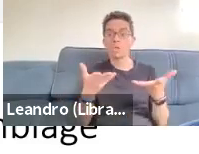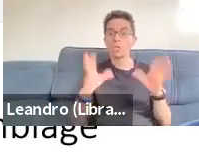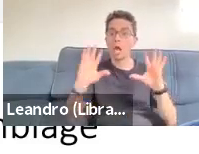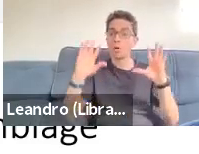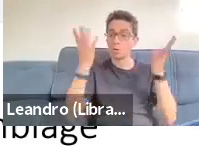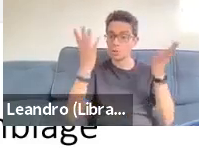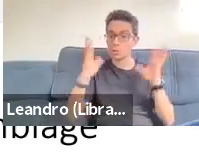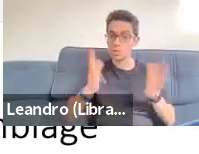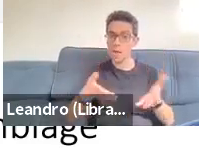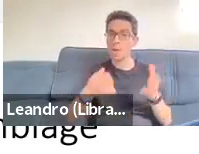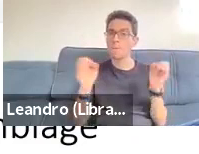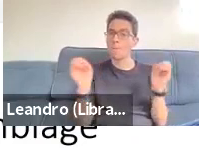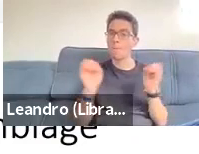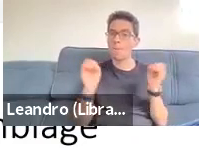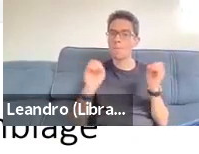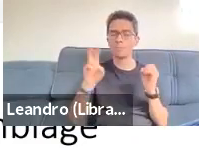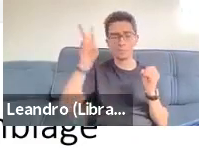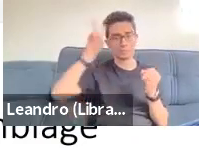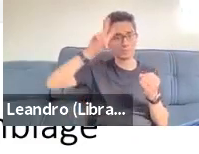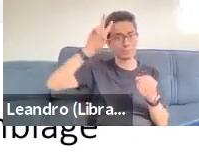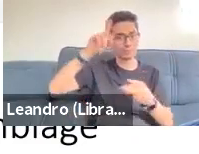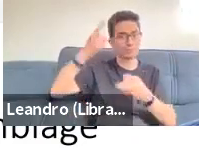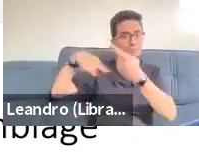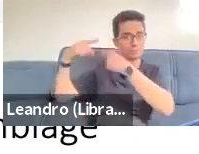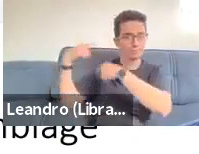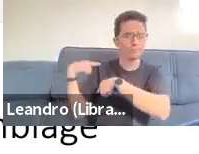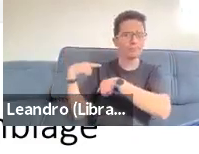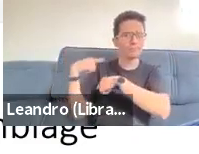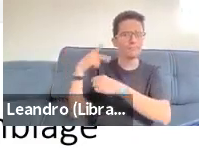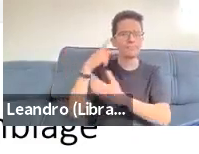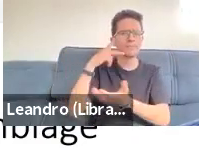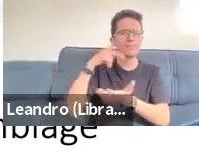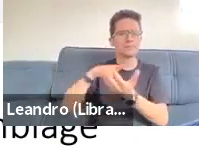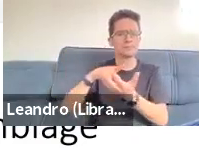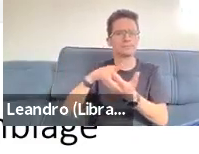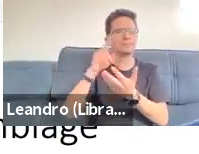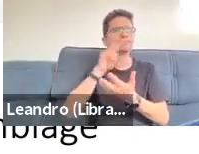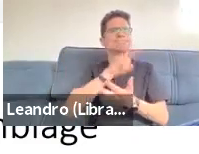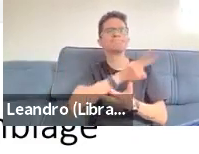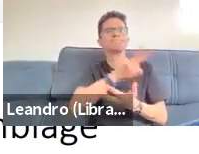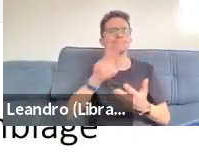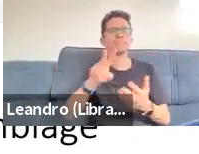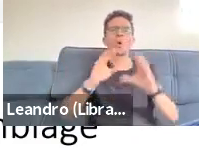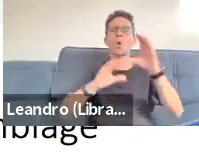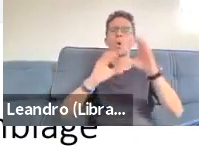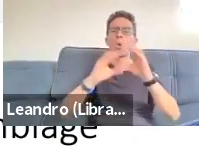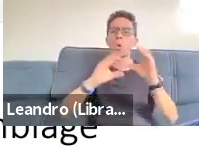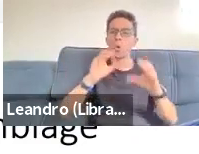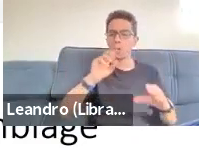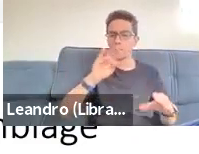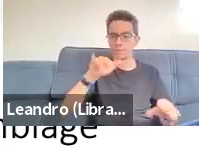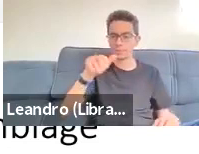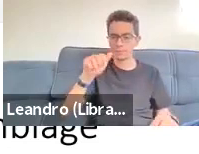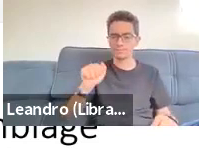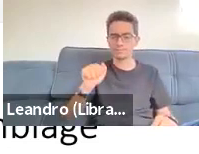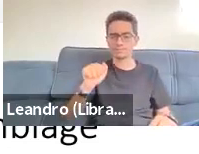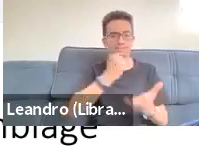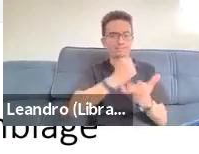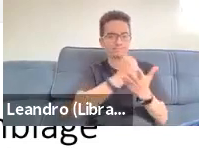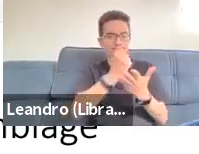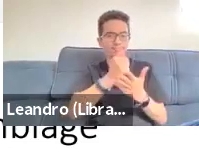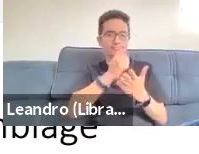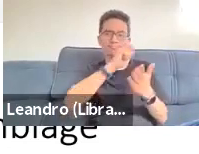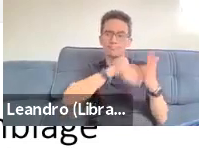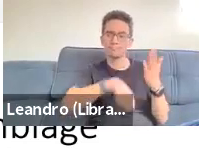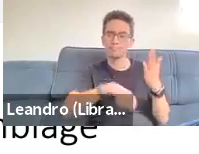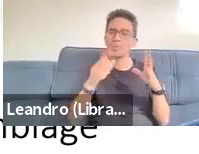projects of cataloging the Earth's resources for exploitation. The environmental conservation movement, the environmental rationalist